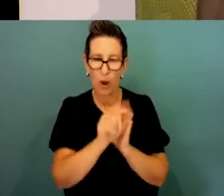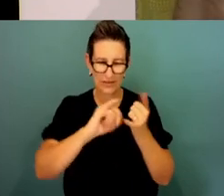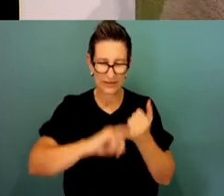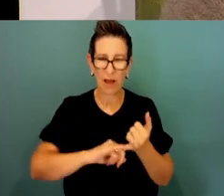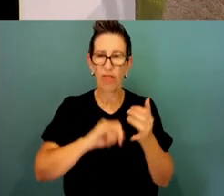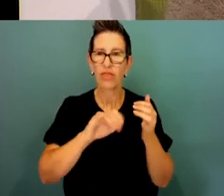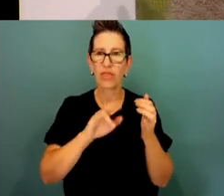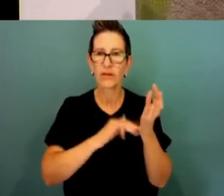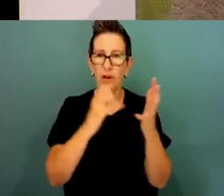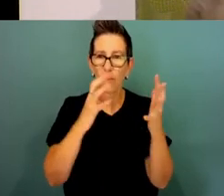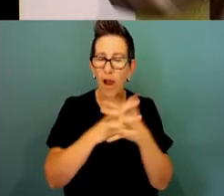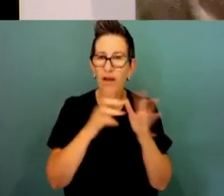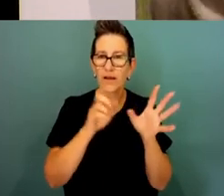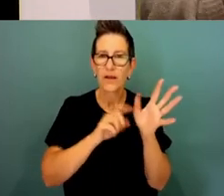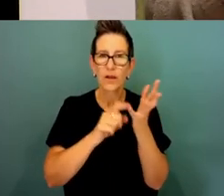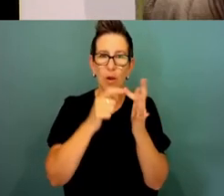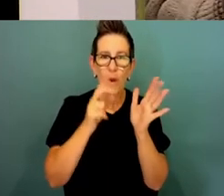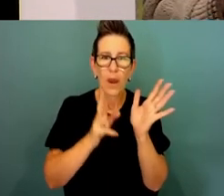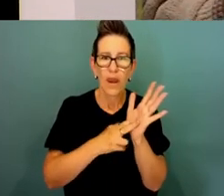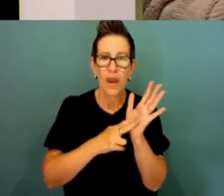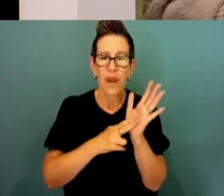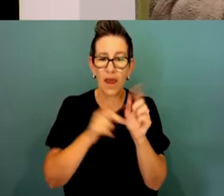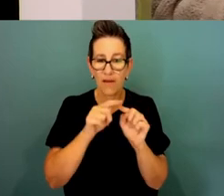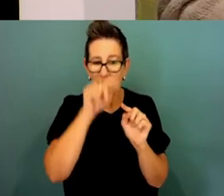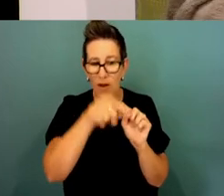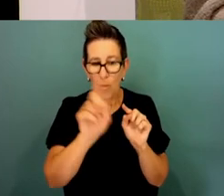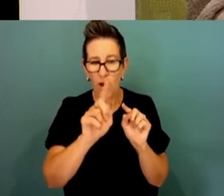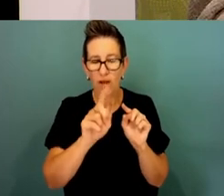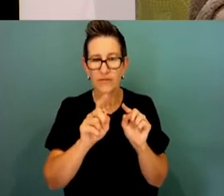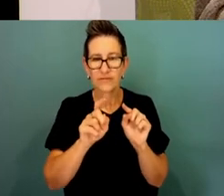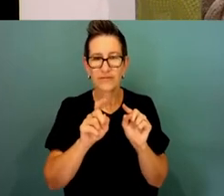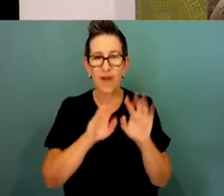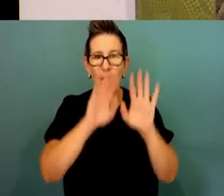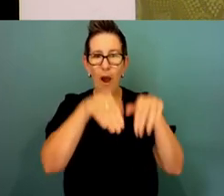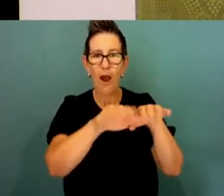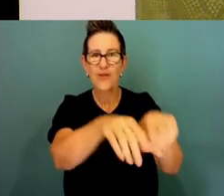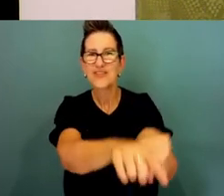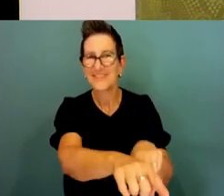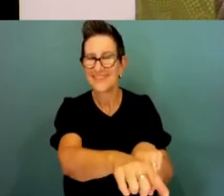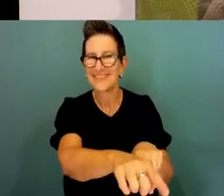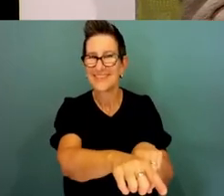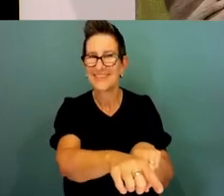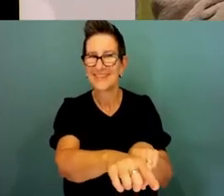land and ocean. So, that's going to tell you straight away that customary practice is going to be quite different.